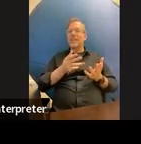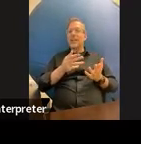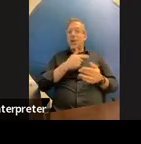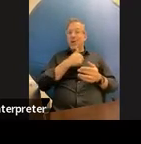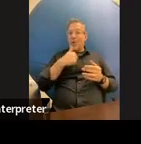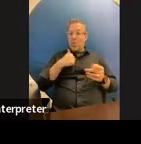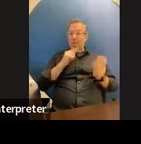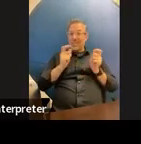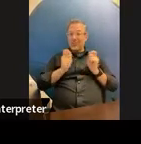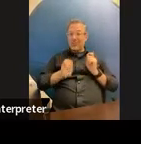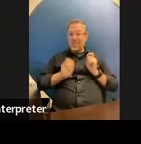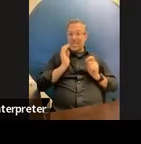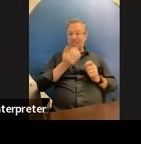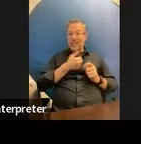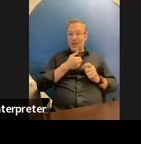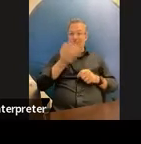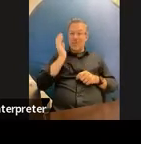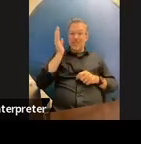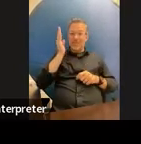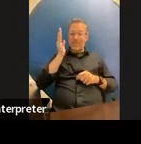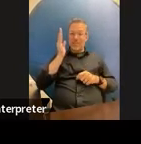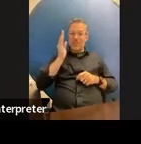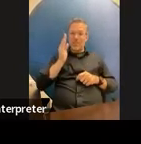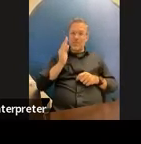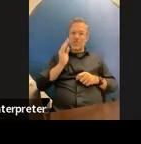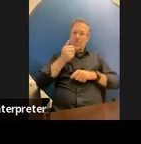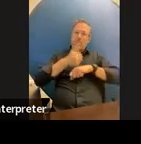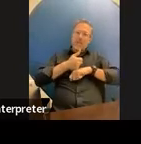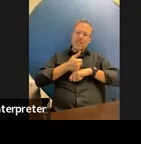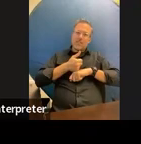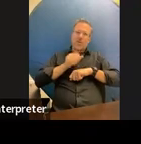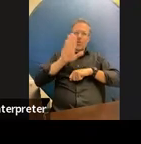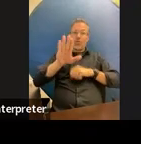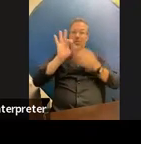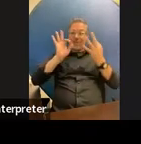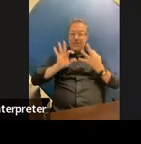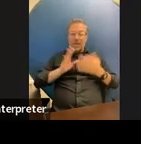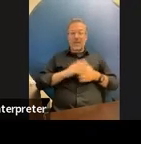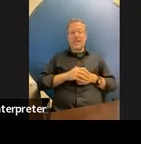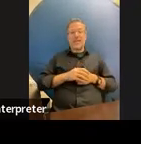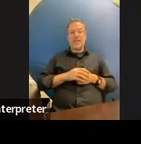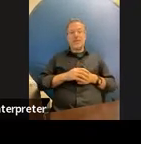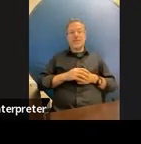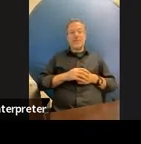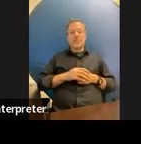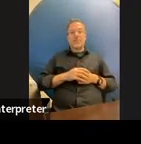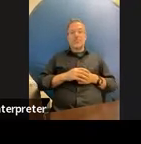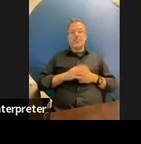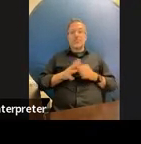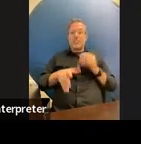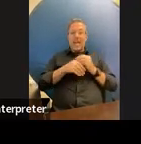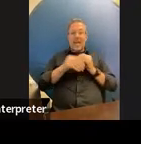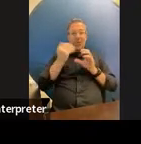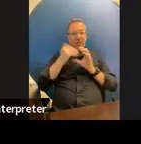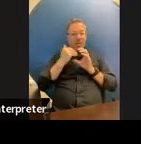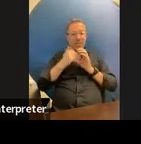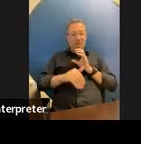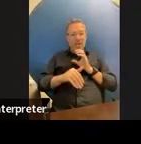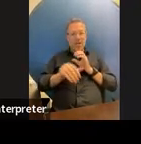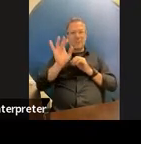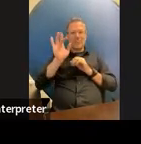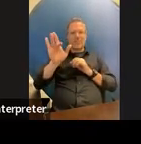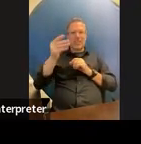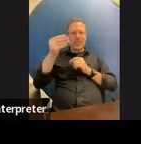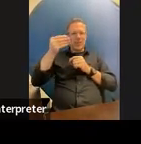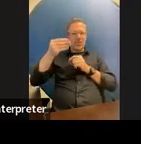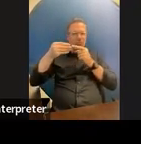on feedback so be honest um put in your email and there's a drop down you're